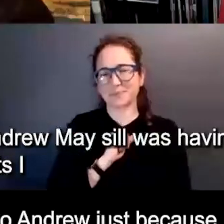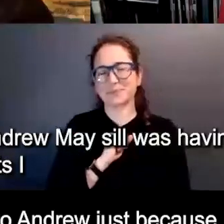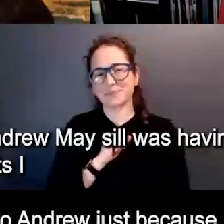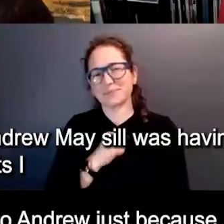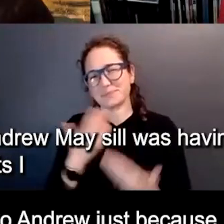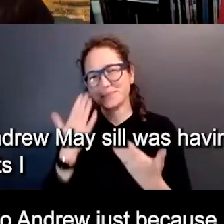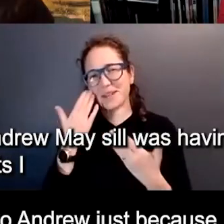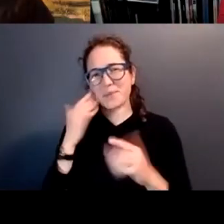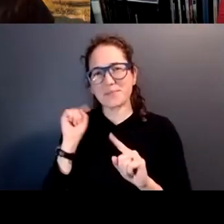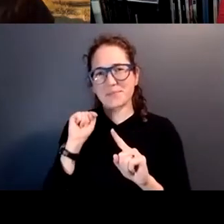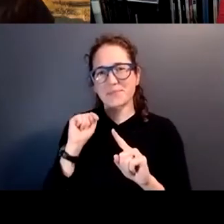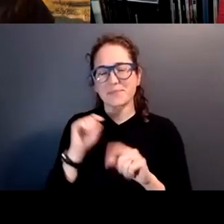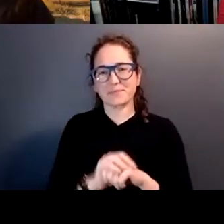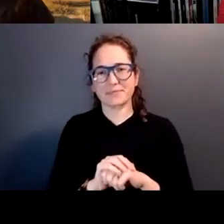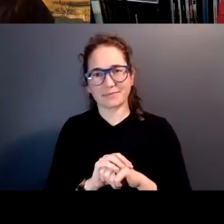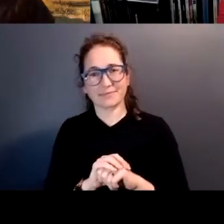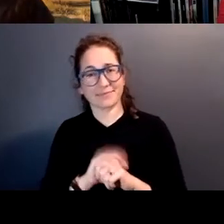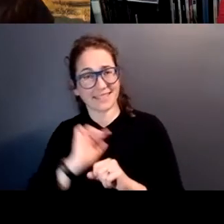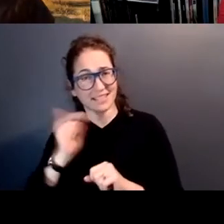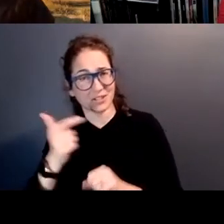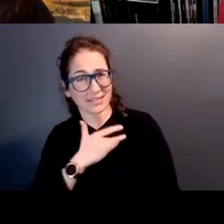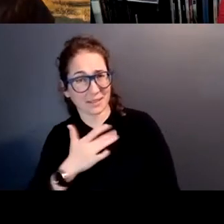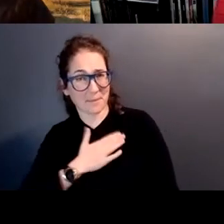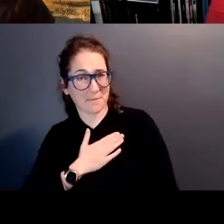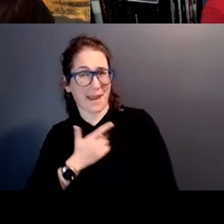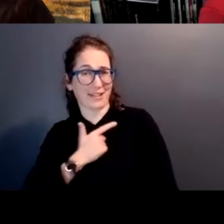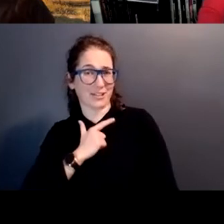because, you know, he had some. It's Andy's turn. Usually it's my turn.